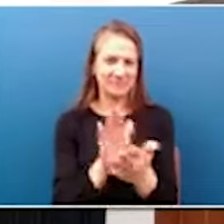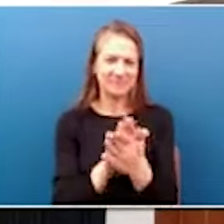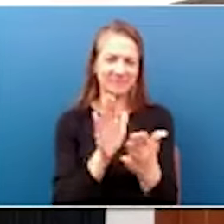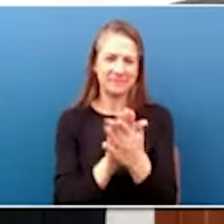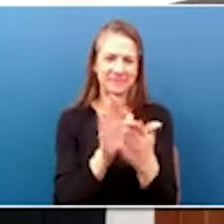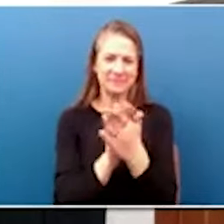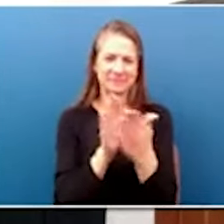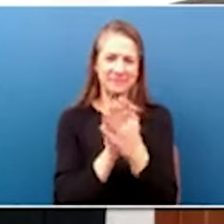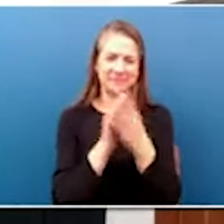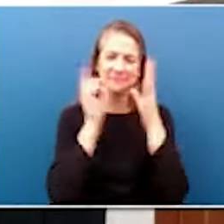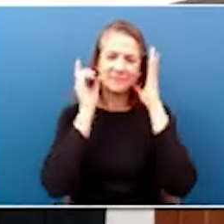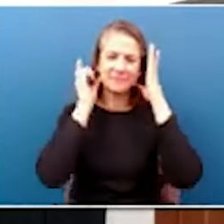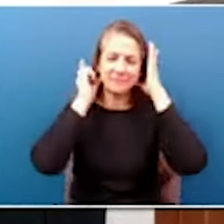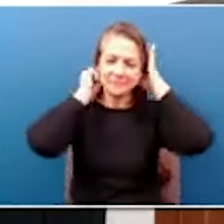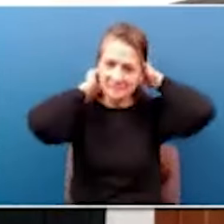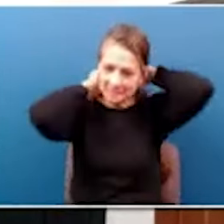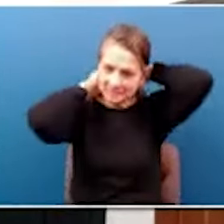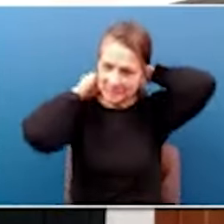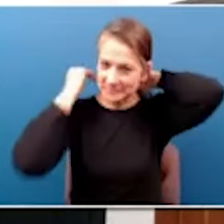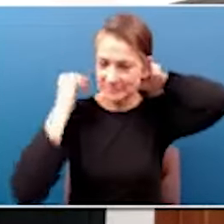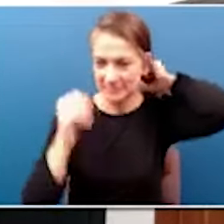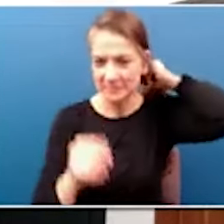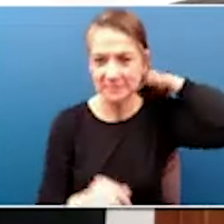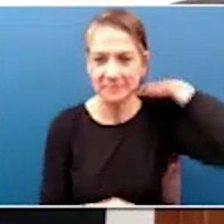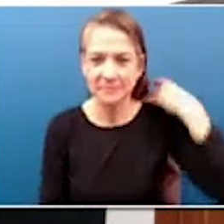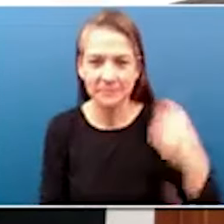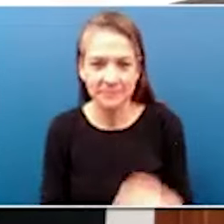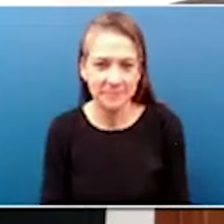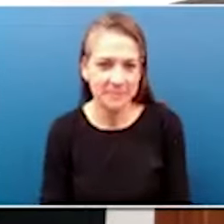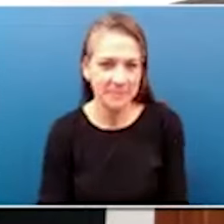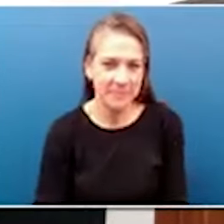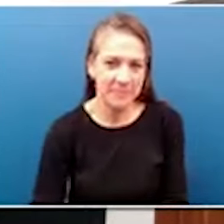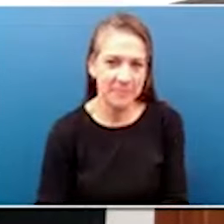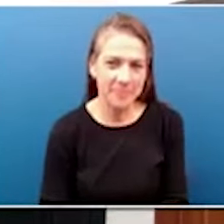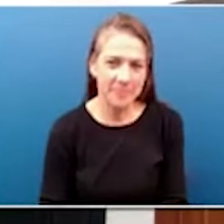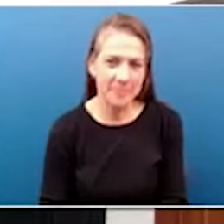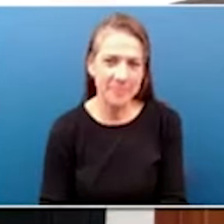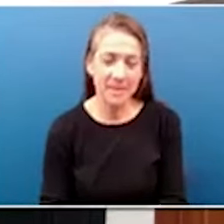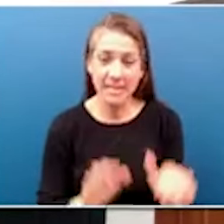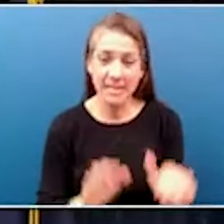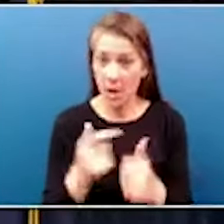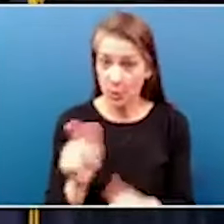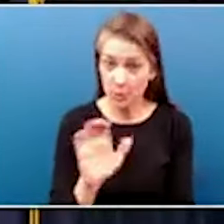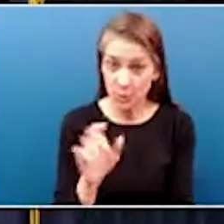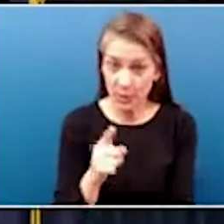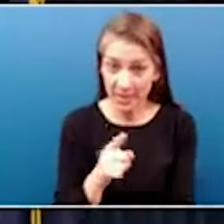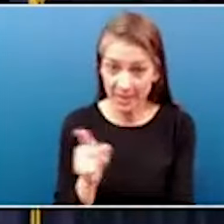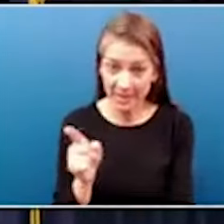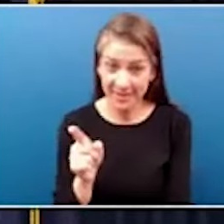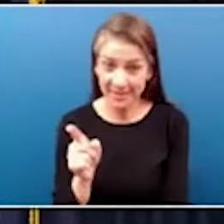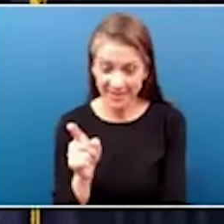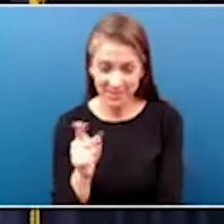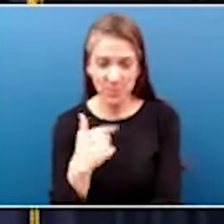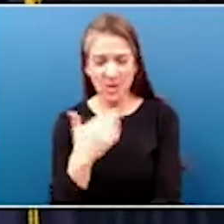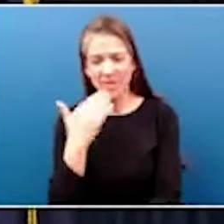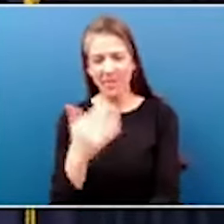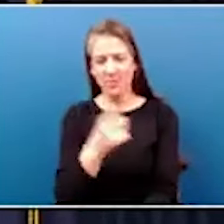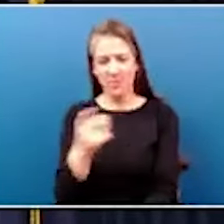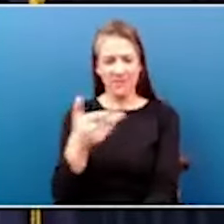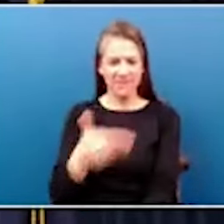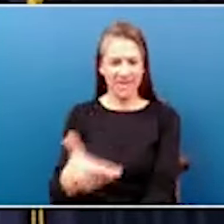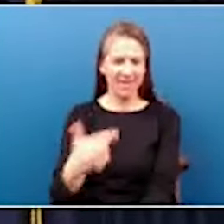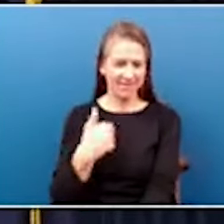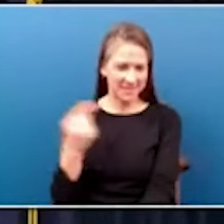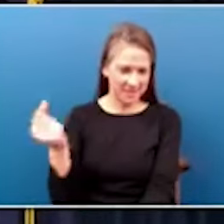I'm going to stand over here with you. How you guys doing today? All right. We just want to thank you guys for inviting us down. We